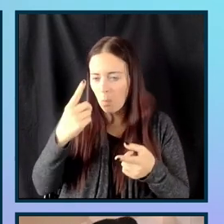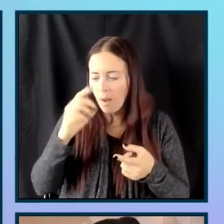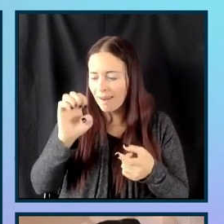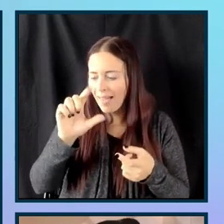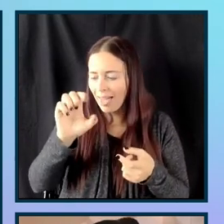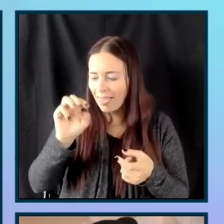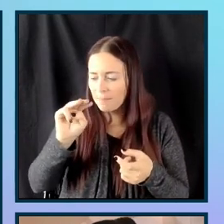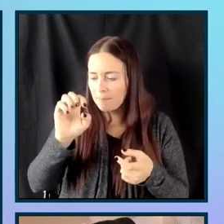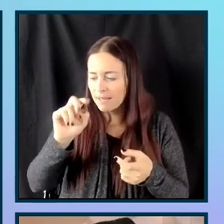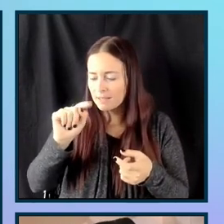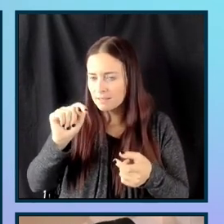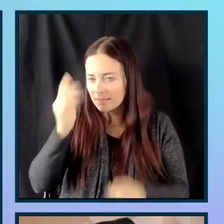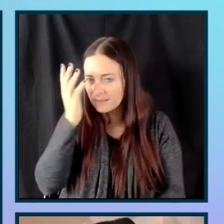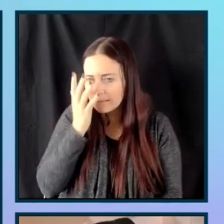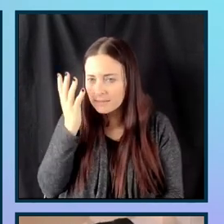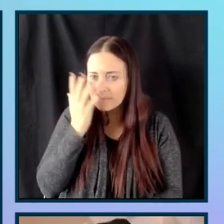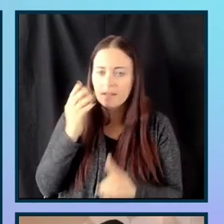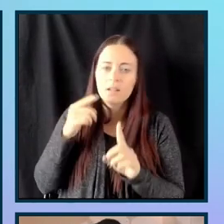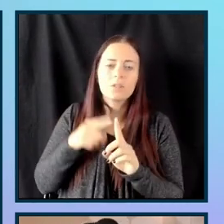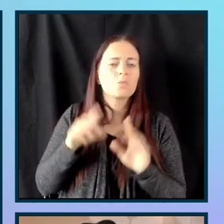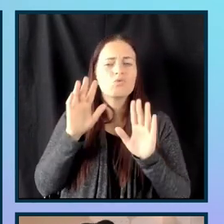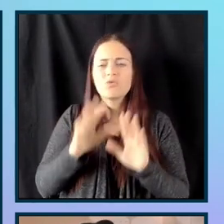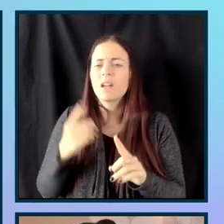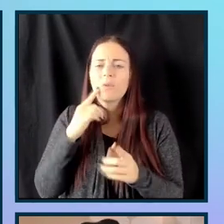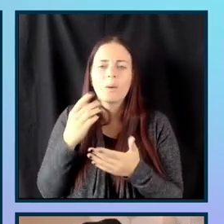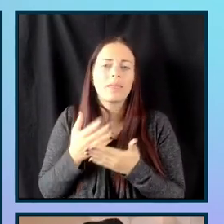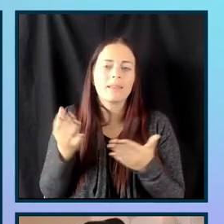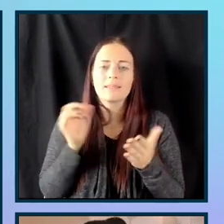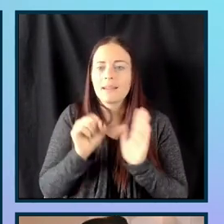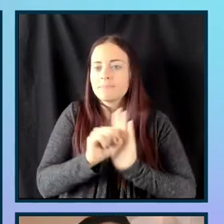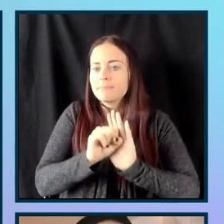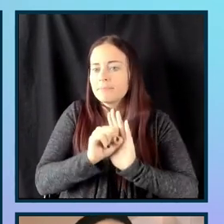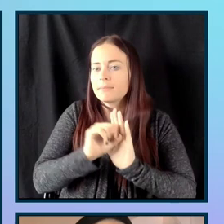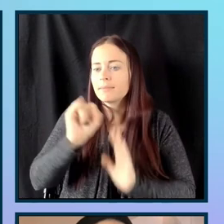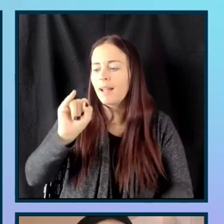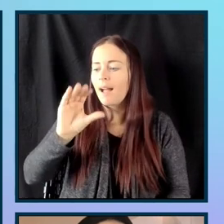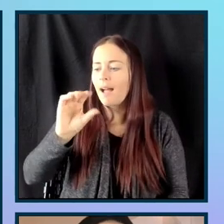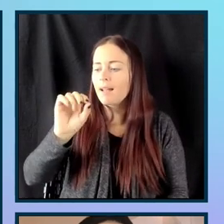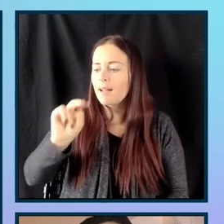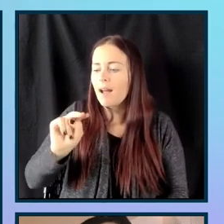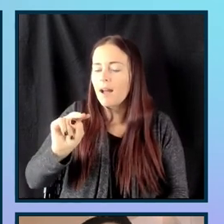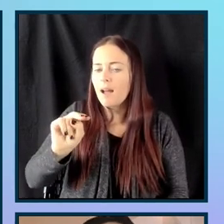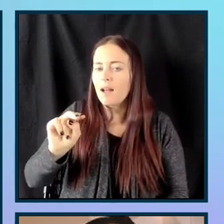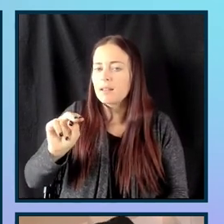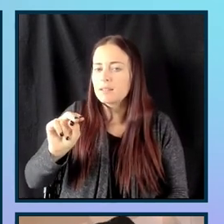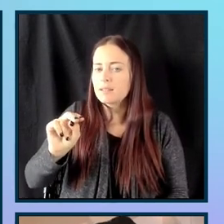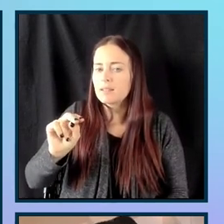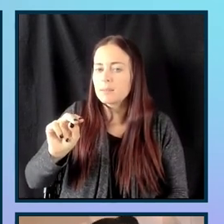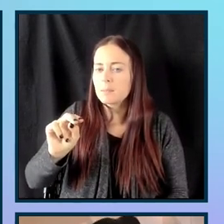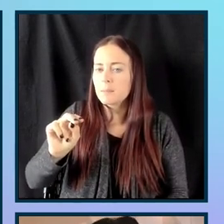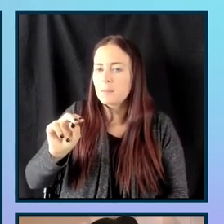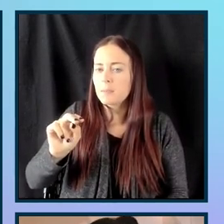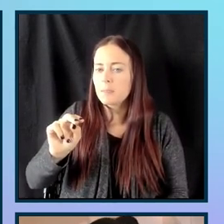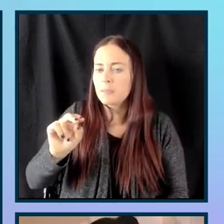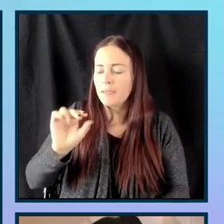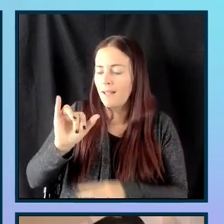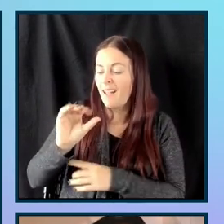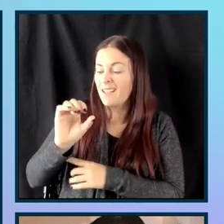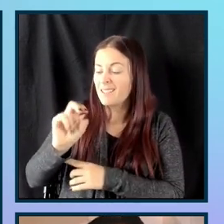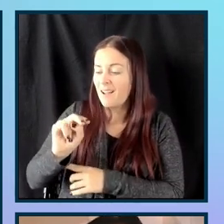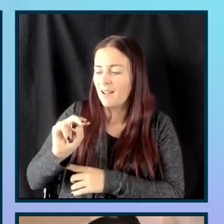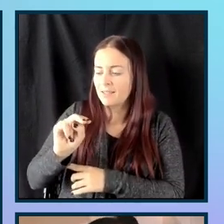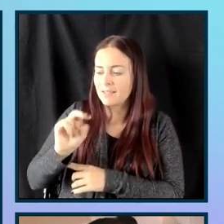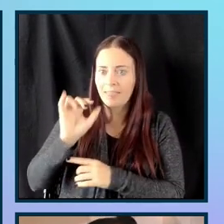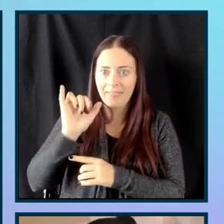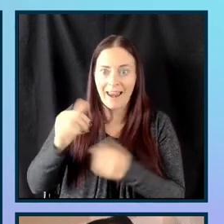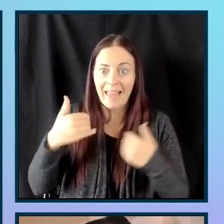And this is really, really great for things like icons or something. Or when we're using icons that are functional, right? Like functional